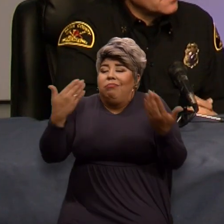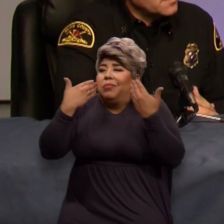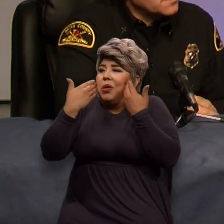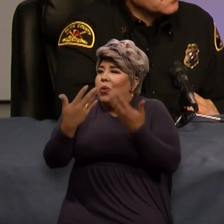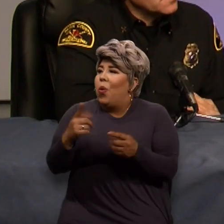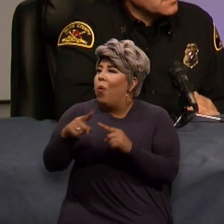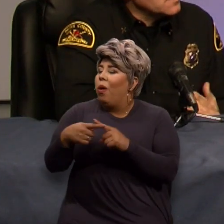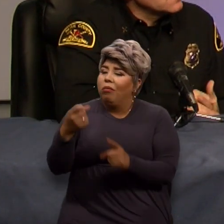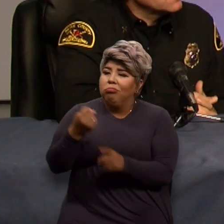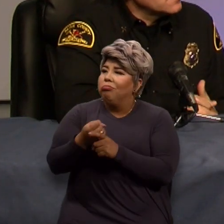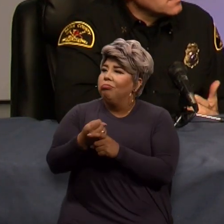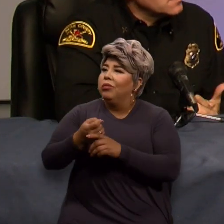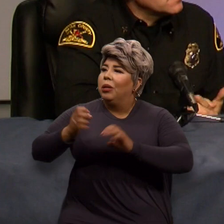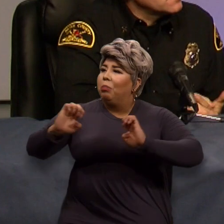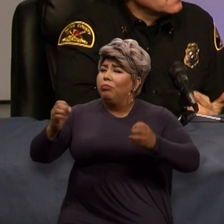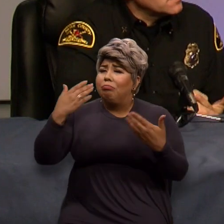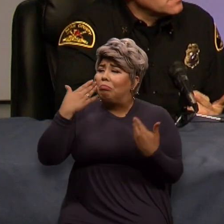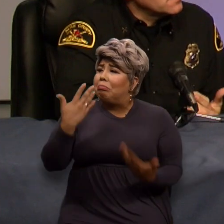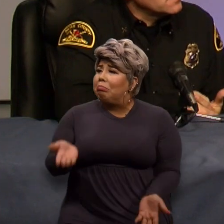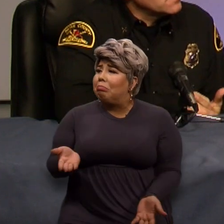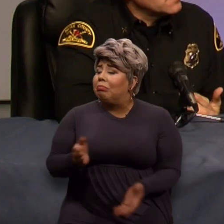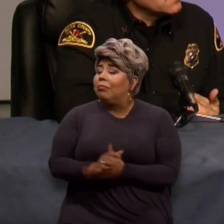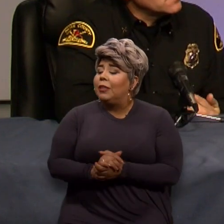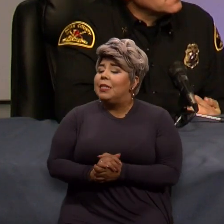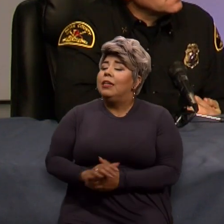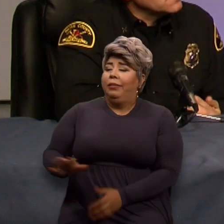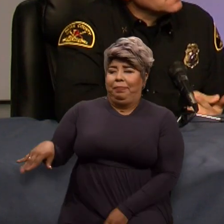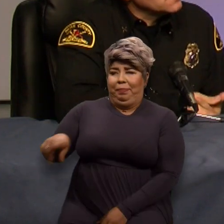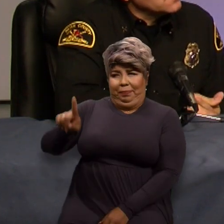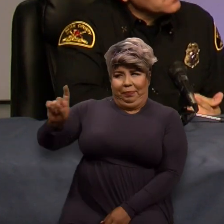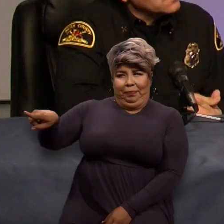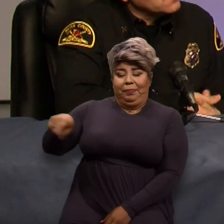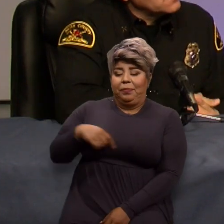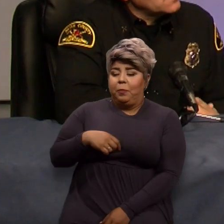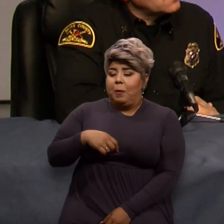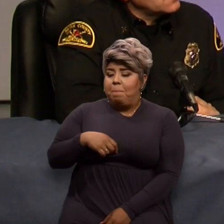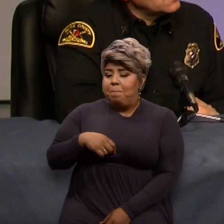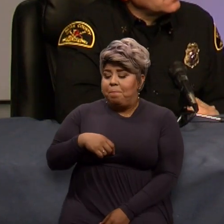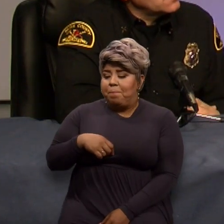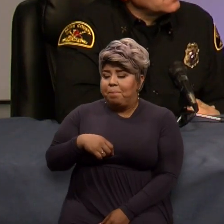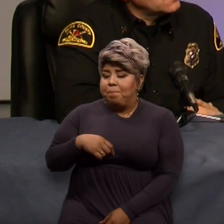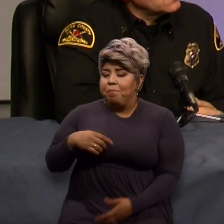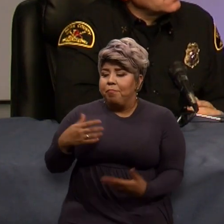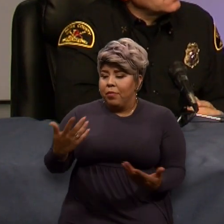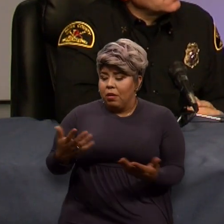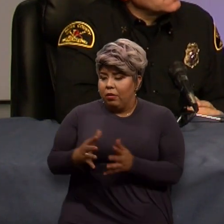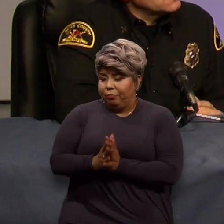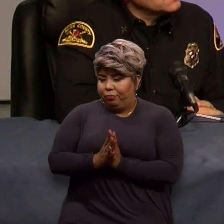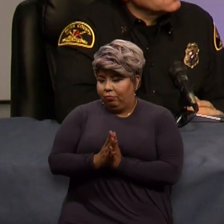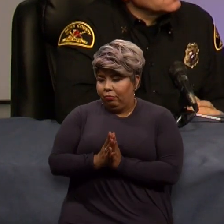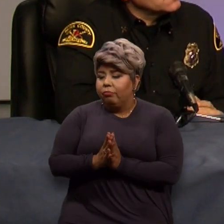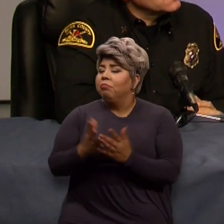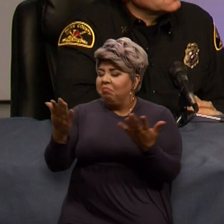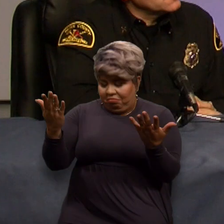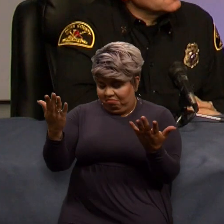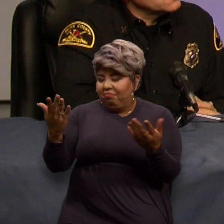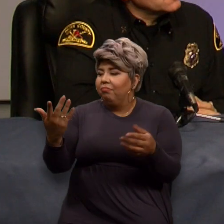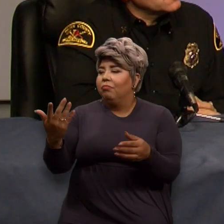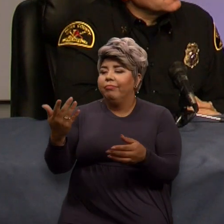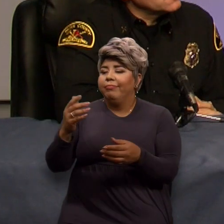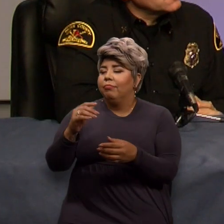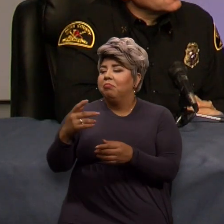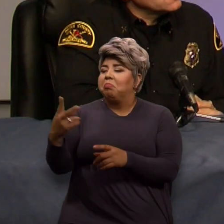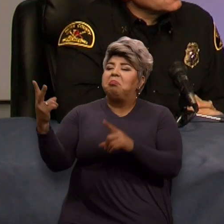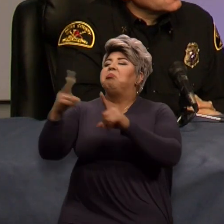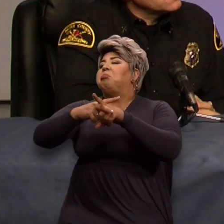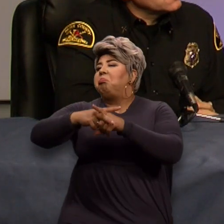an emergency is going to happen. Brandon, I've to ask you, too, about talking to, you know, you sign up, maybe